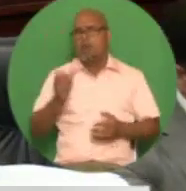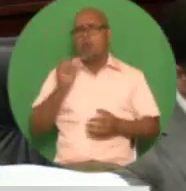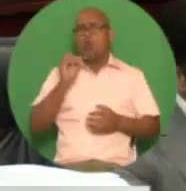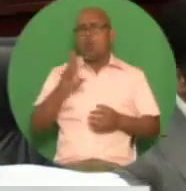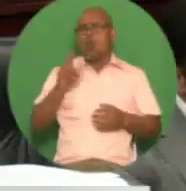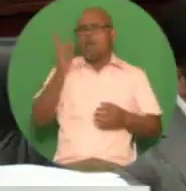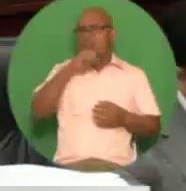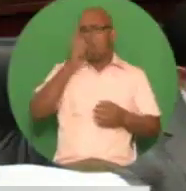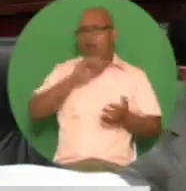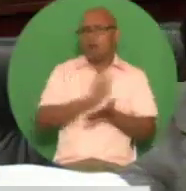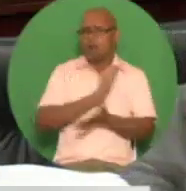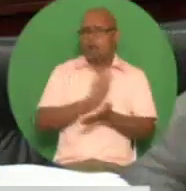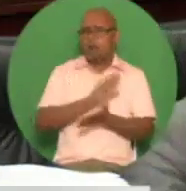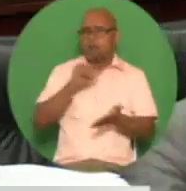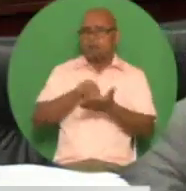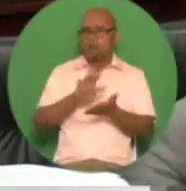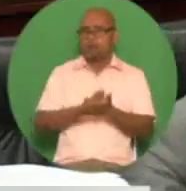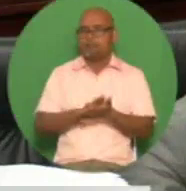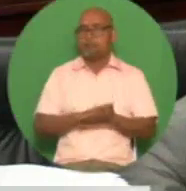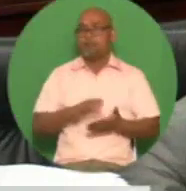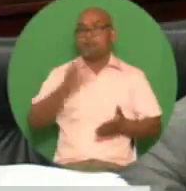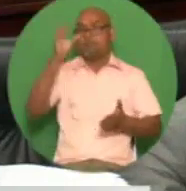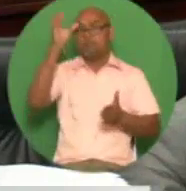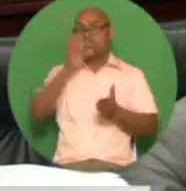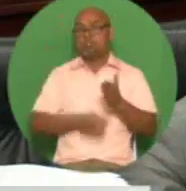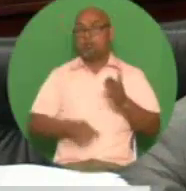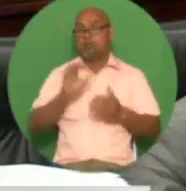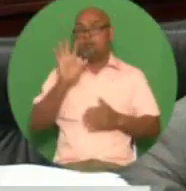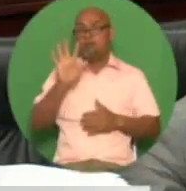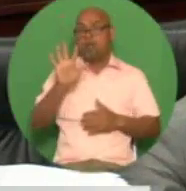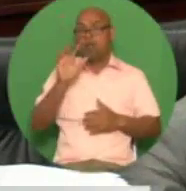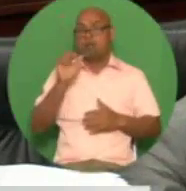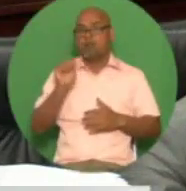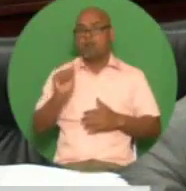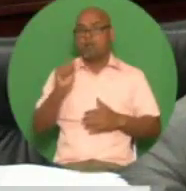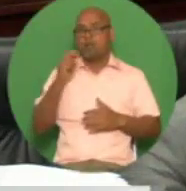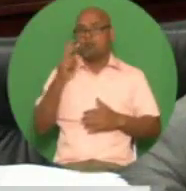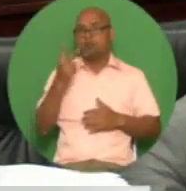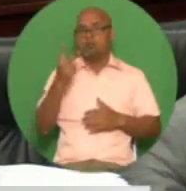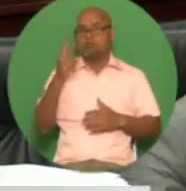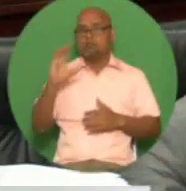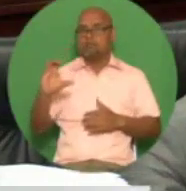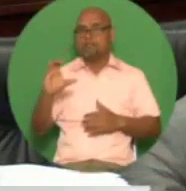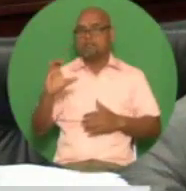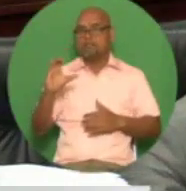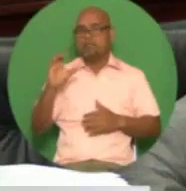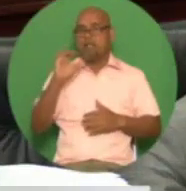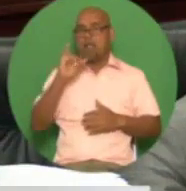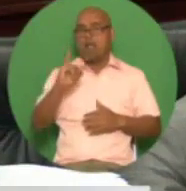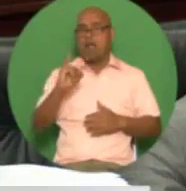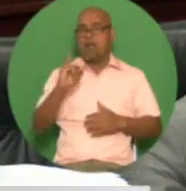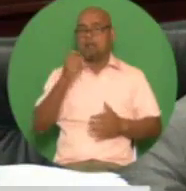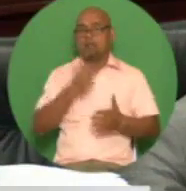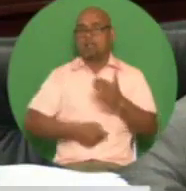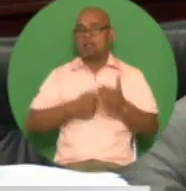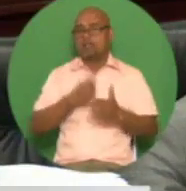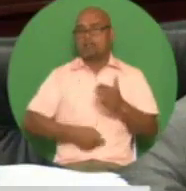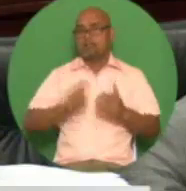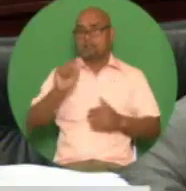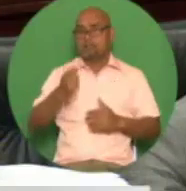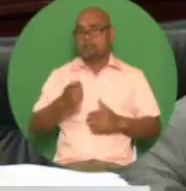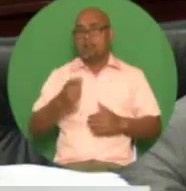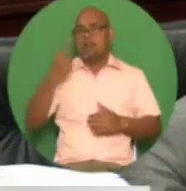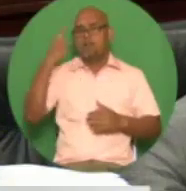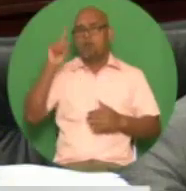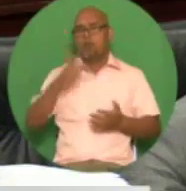under section 5a 2c income tax act chapter 7501 business levy to provide